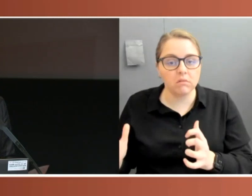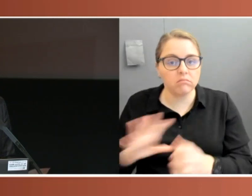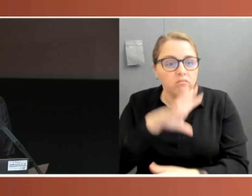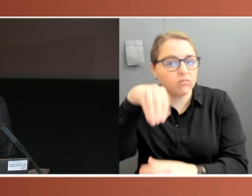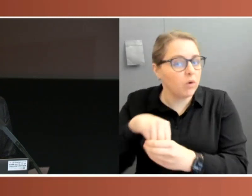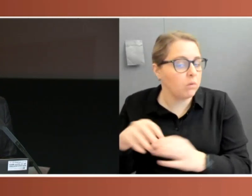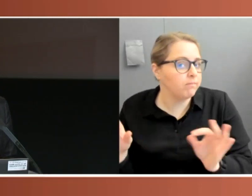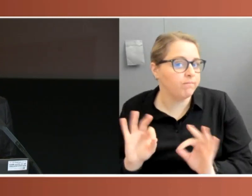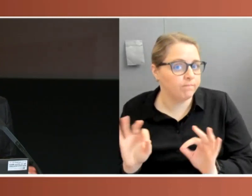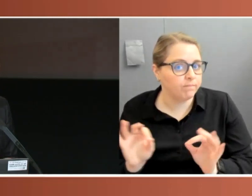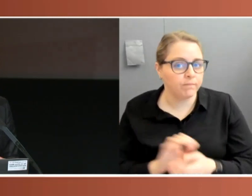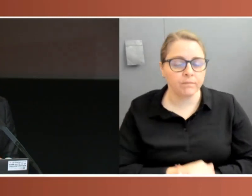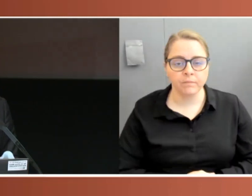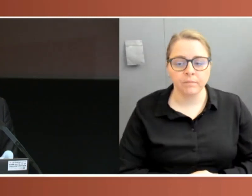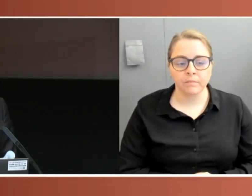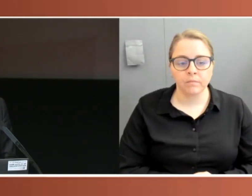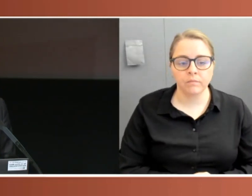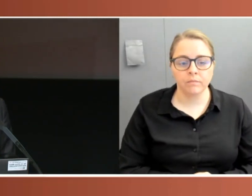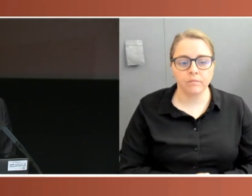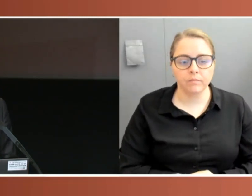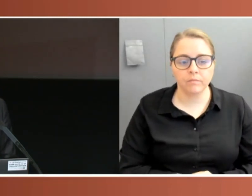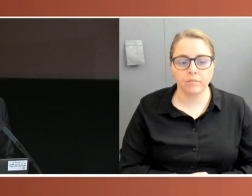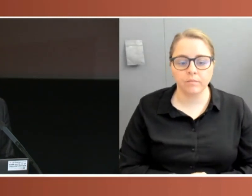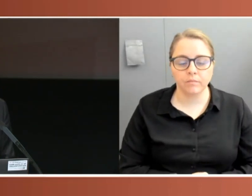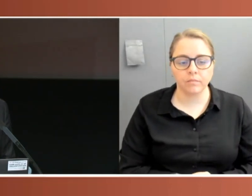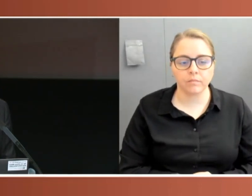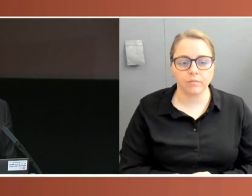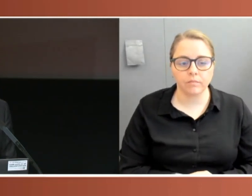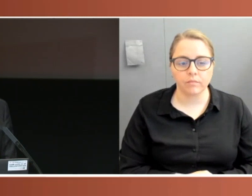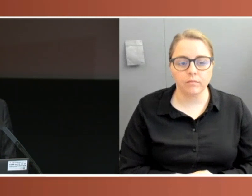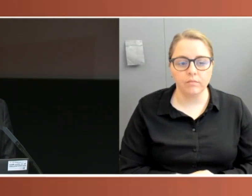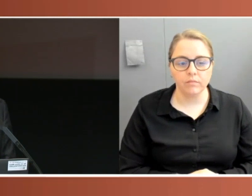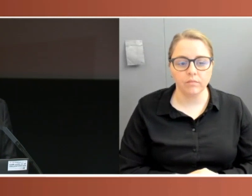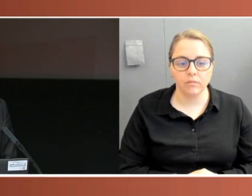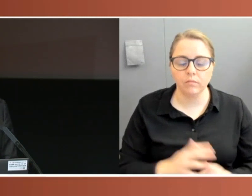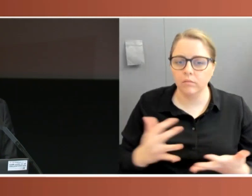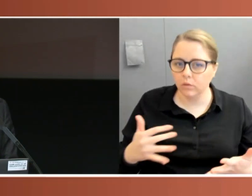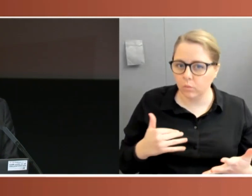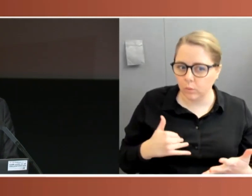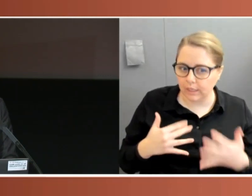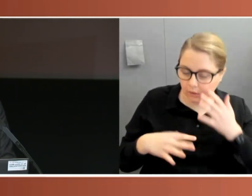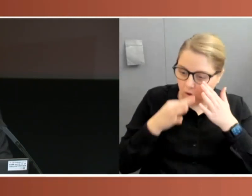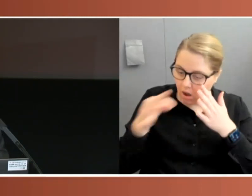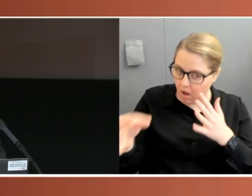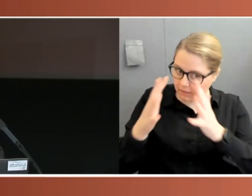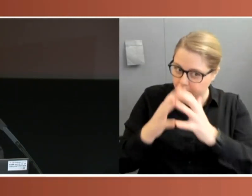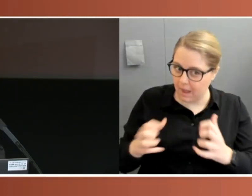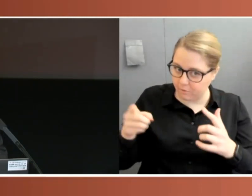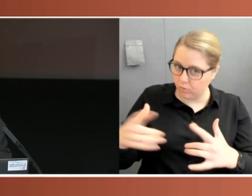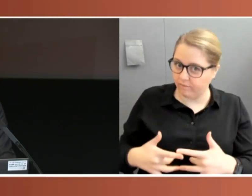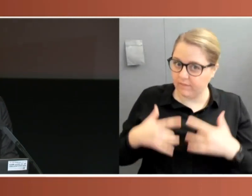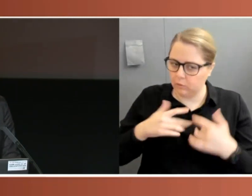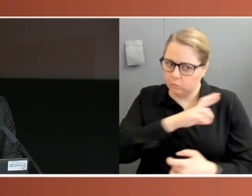If we ask what this parliament sees as its function, so we can ask whether it lived up to its mandate, the